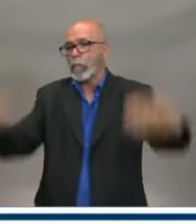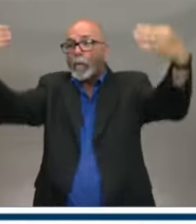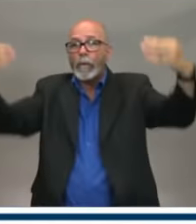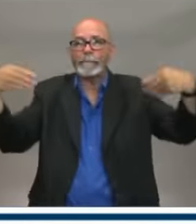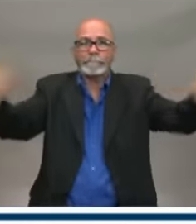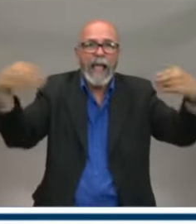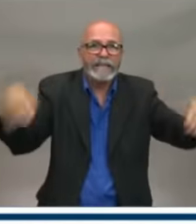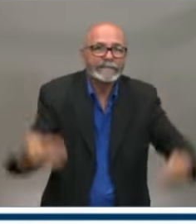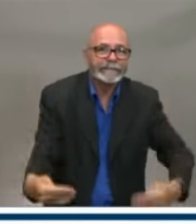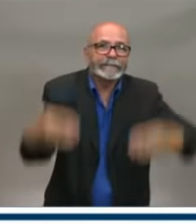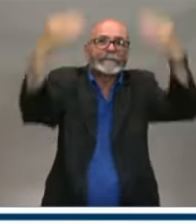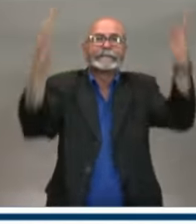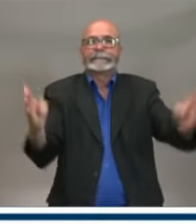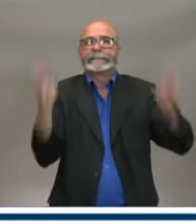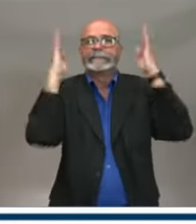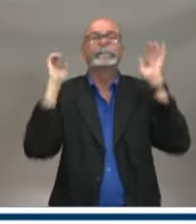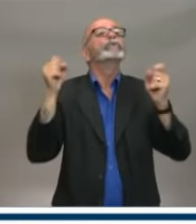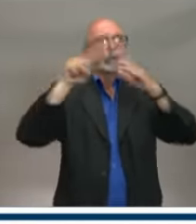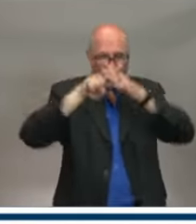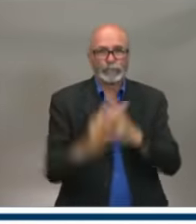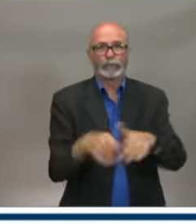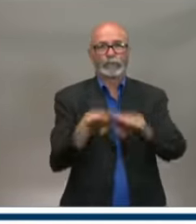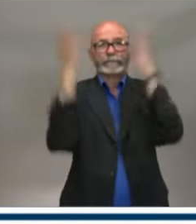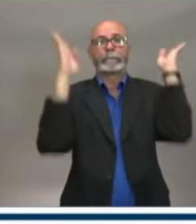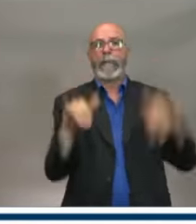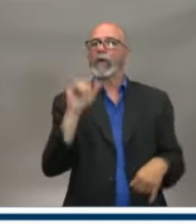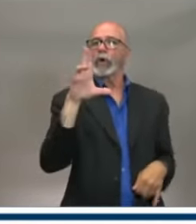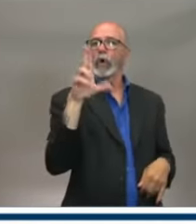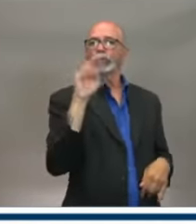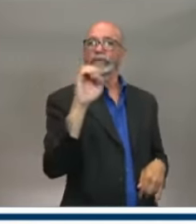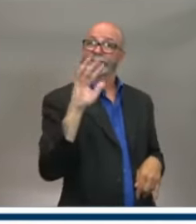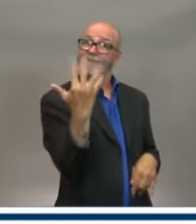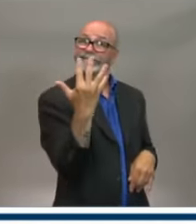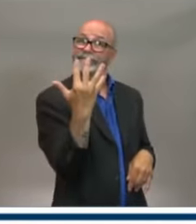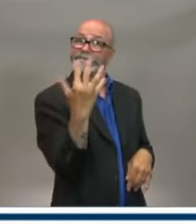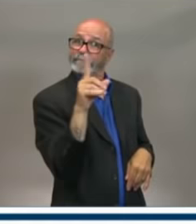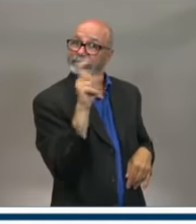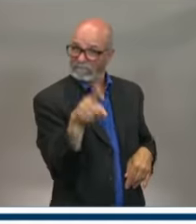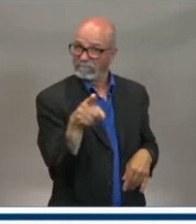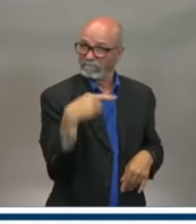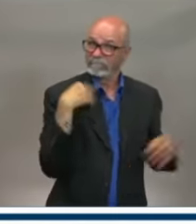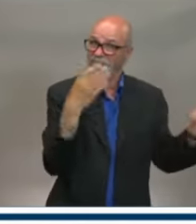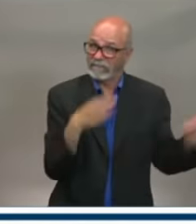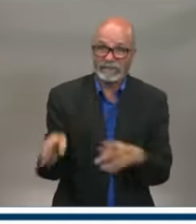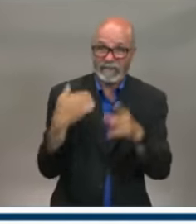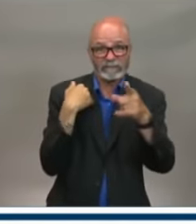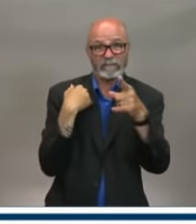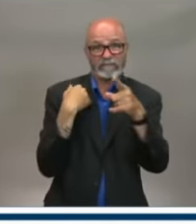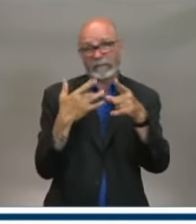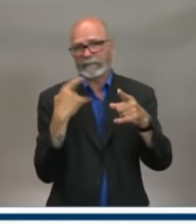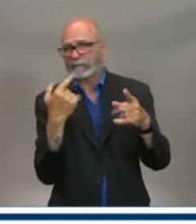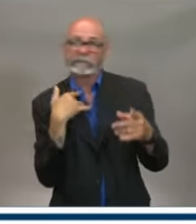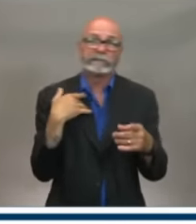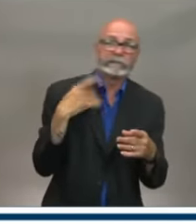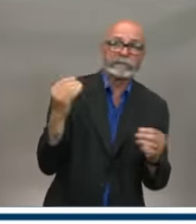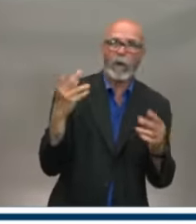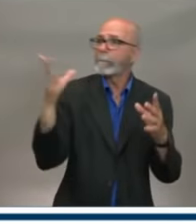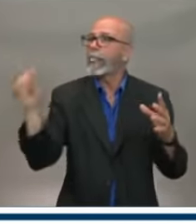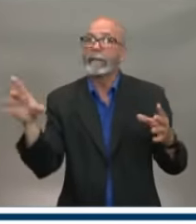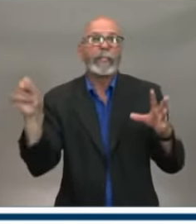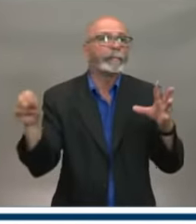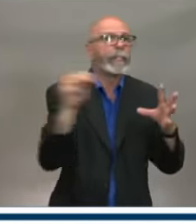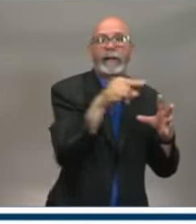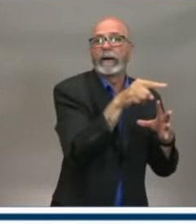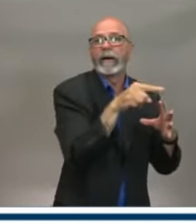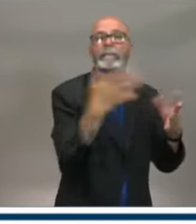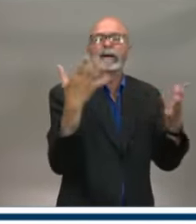can actually open on June 5th? And do you have any concerns, Premier, that these restrictions in place, which obviously have to be